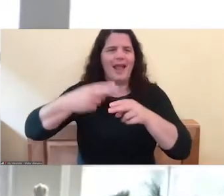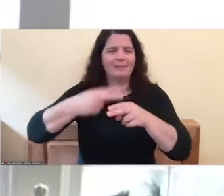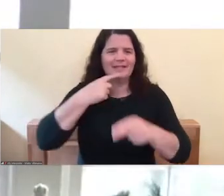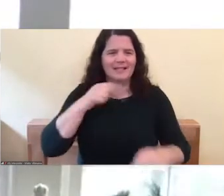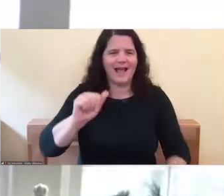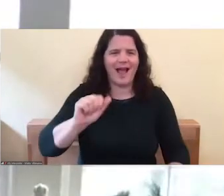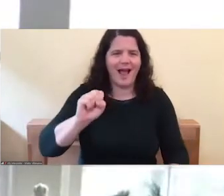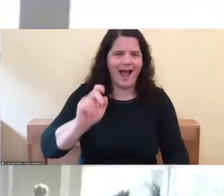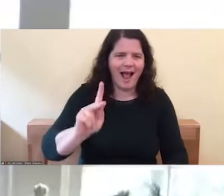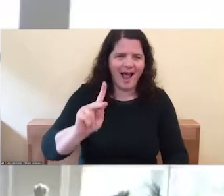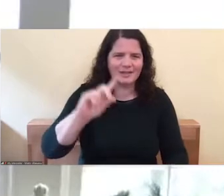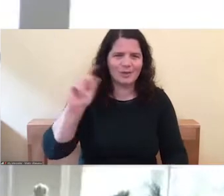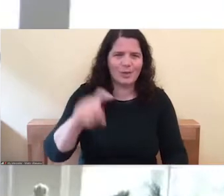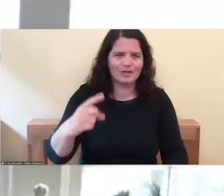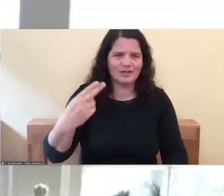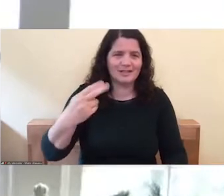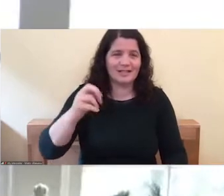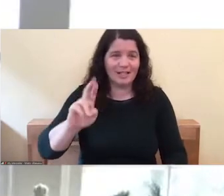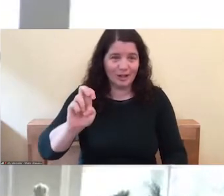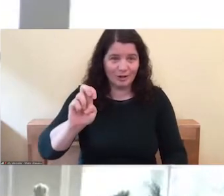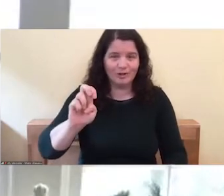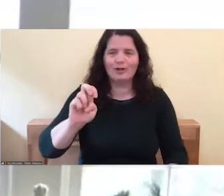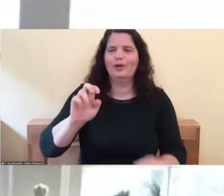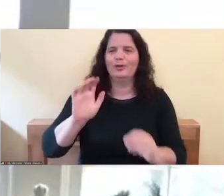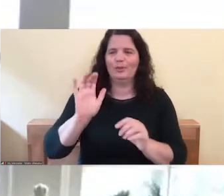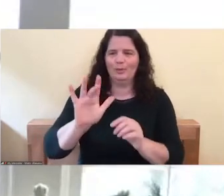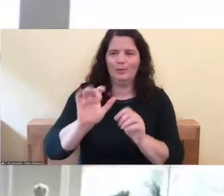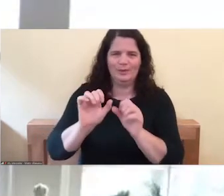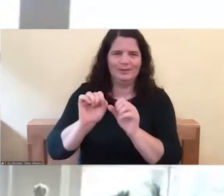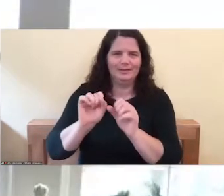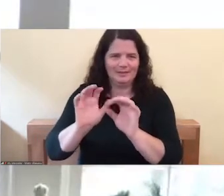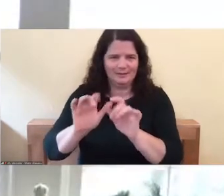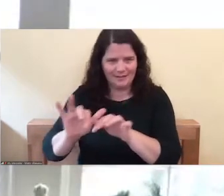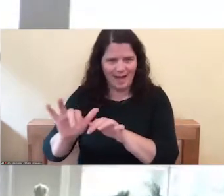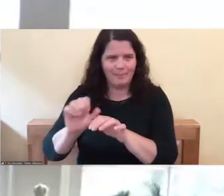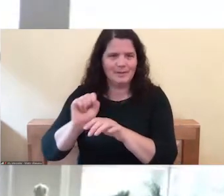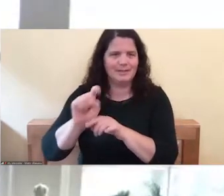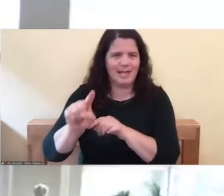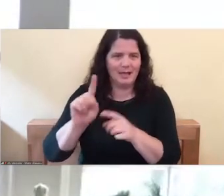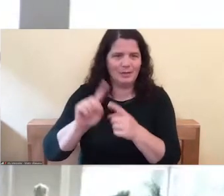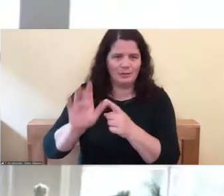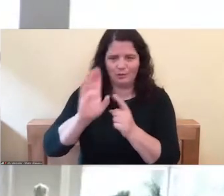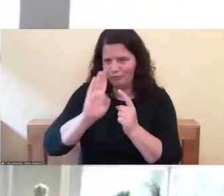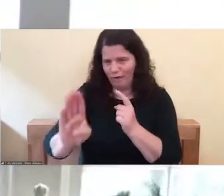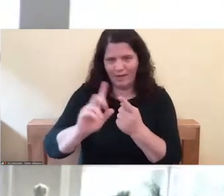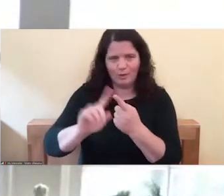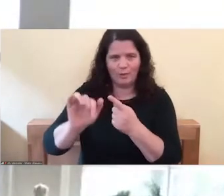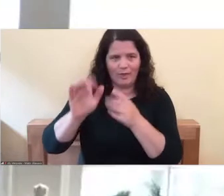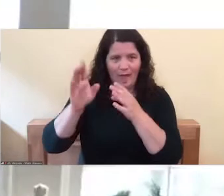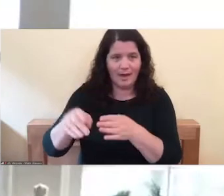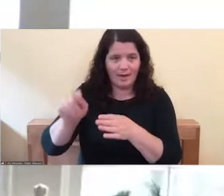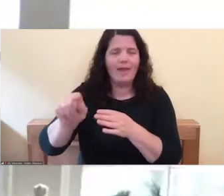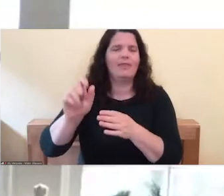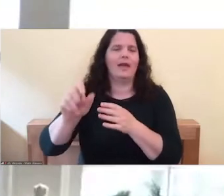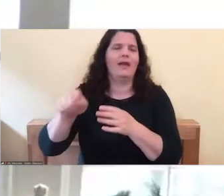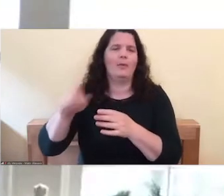that, um, of that particular place, and then, um, they'll send them to me. Um,